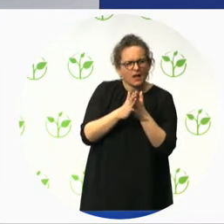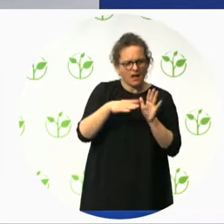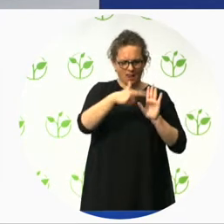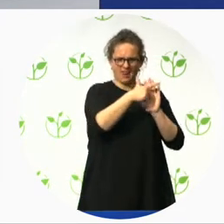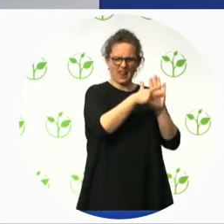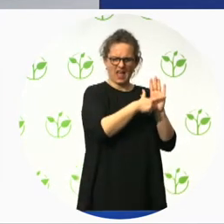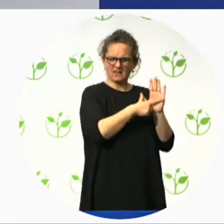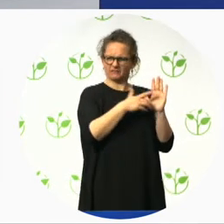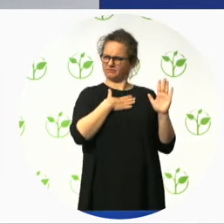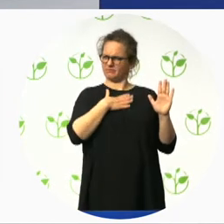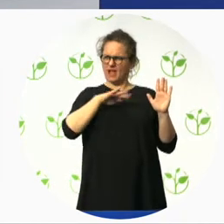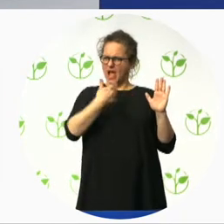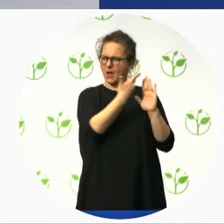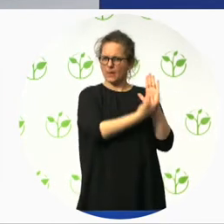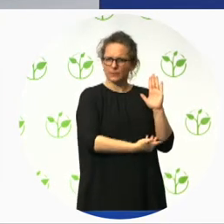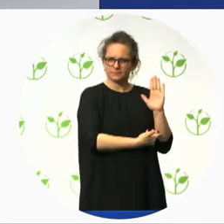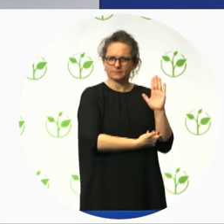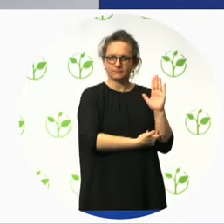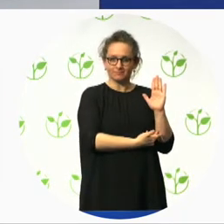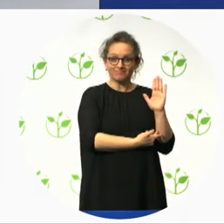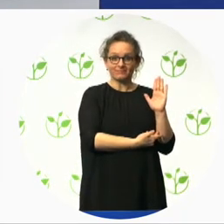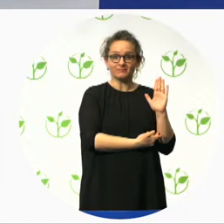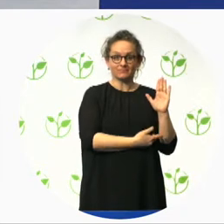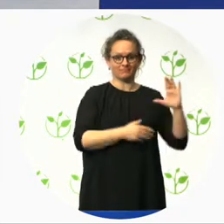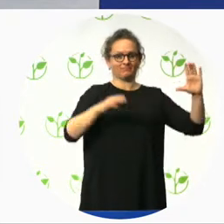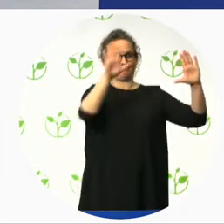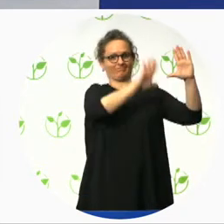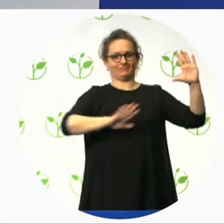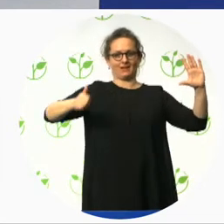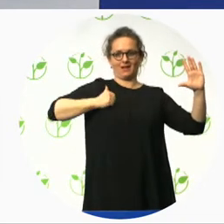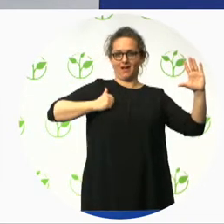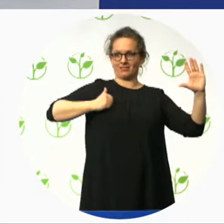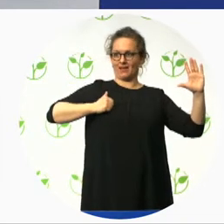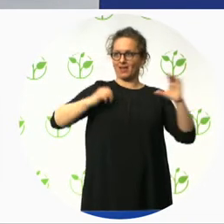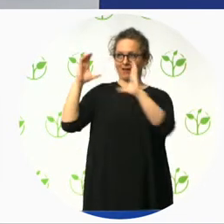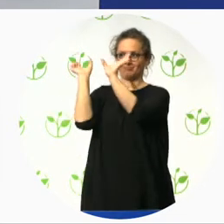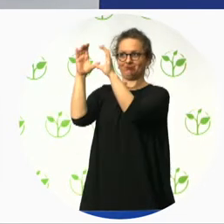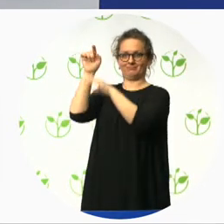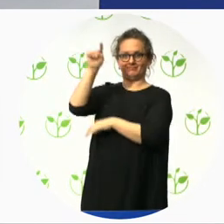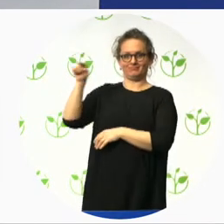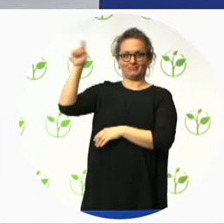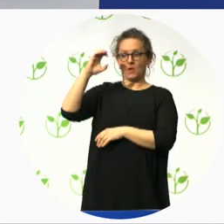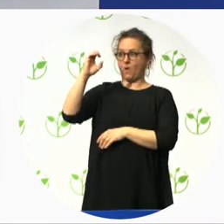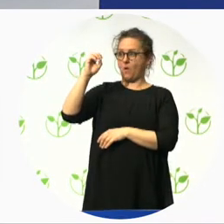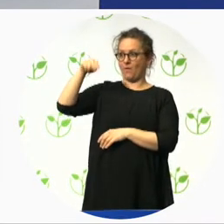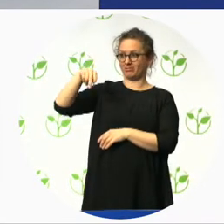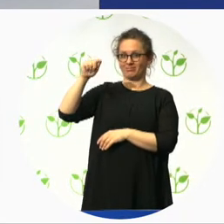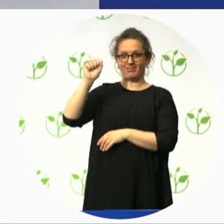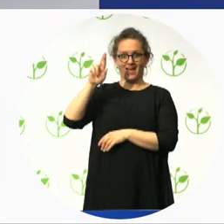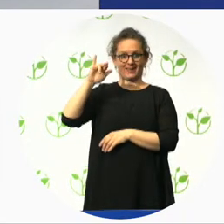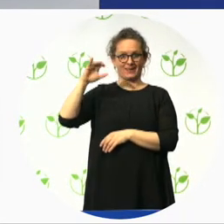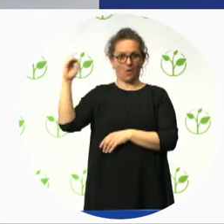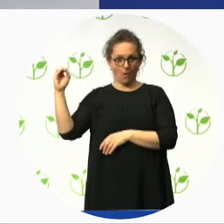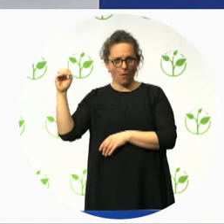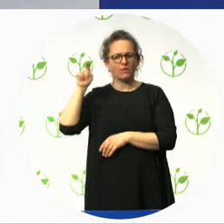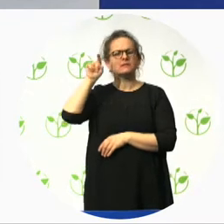the provinces of Ontario, Quebec and Manitoba do have a specific provincial disability rights legislation in place that directs work